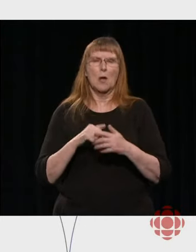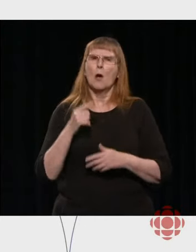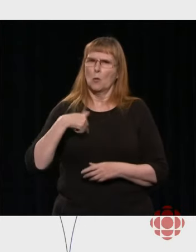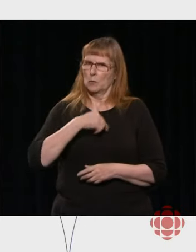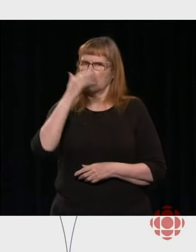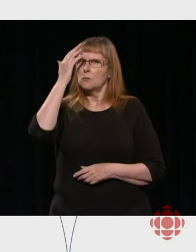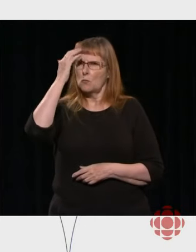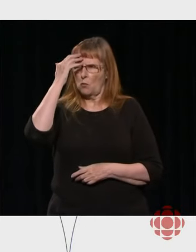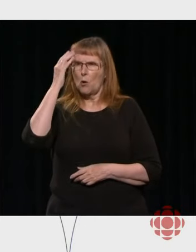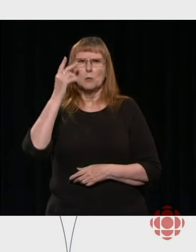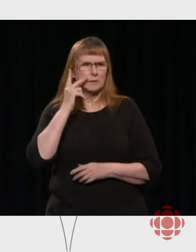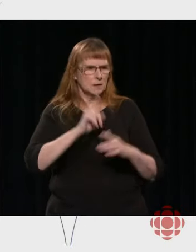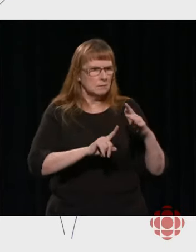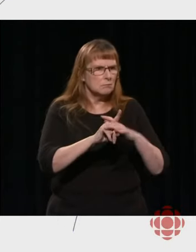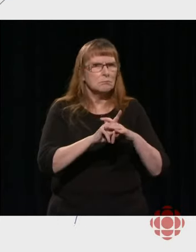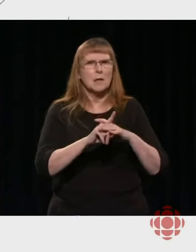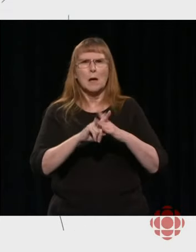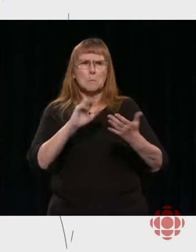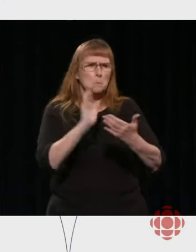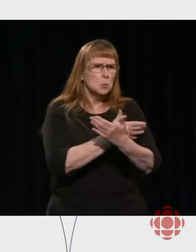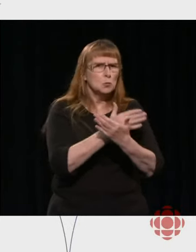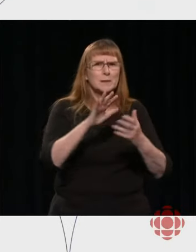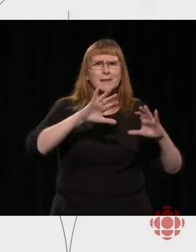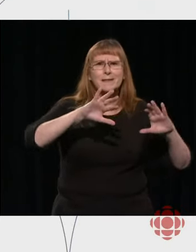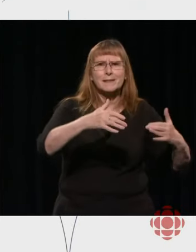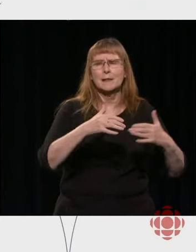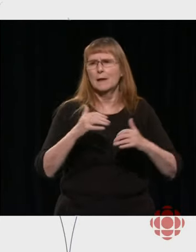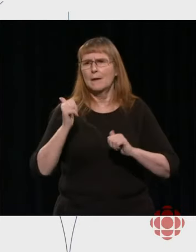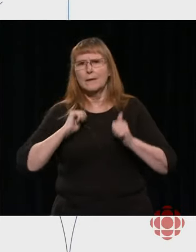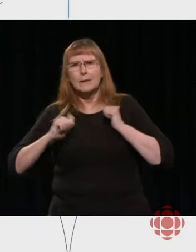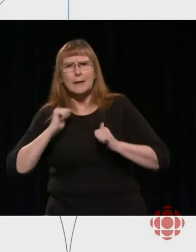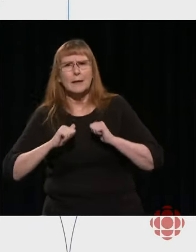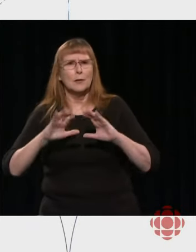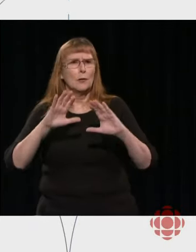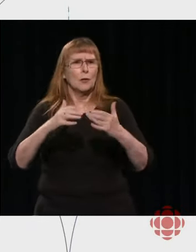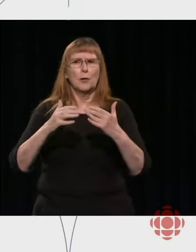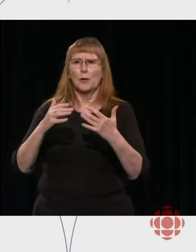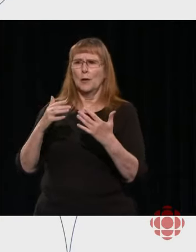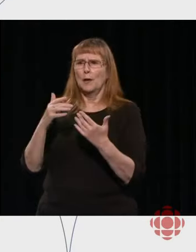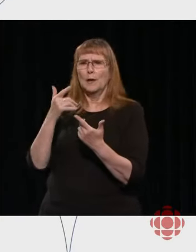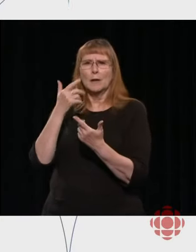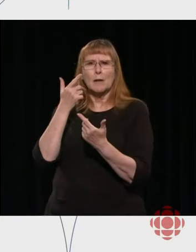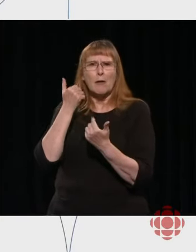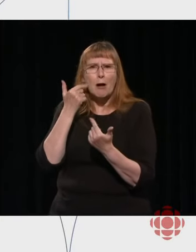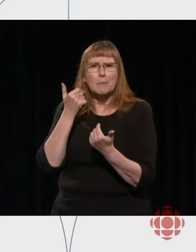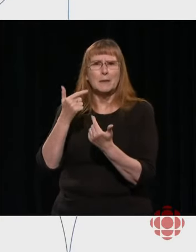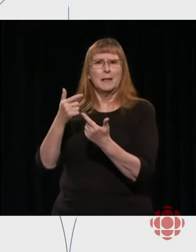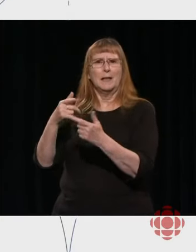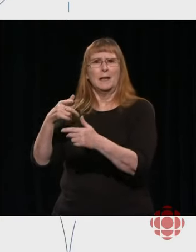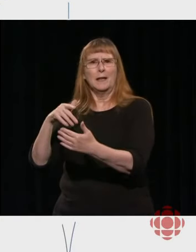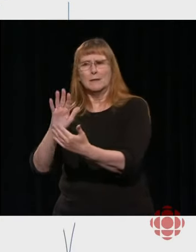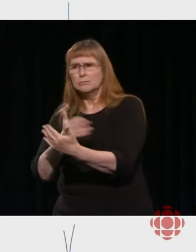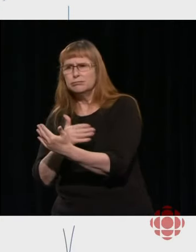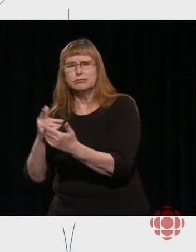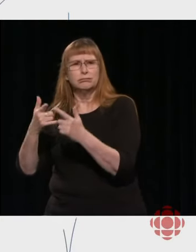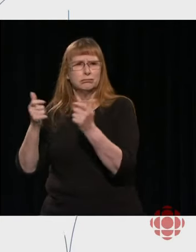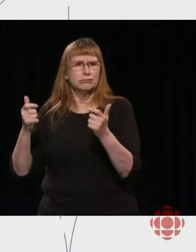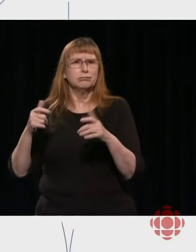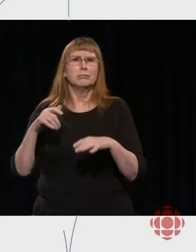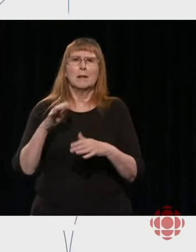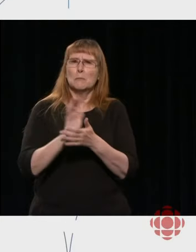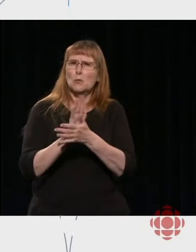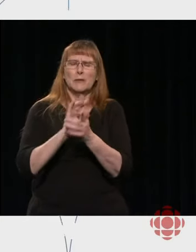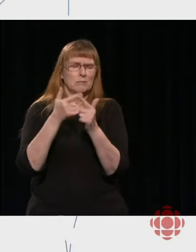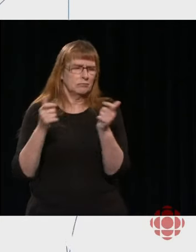theatre, theatre arts, all sorts of things. Many people have mentioned unacceptable